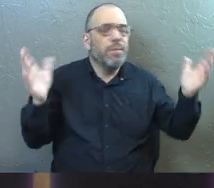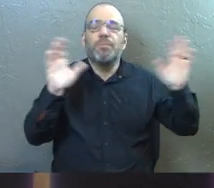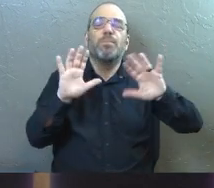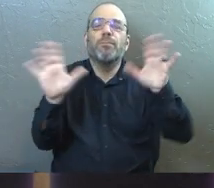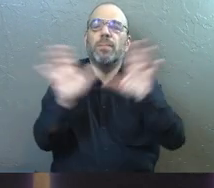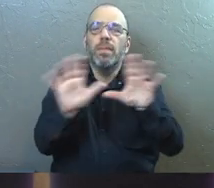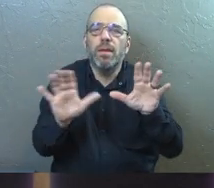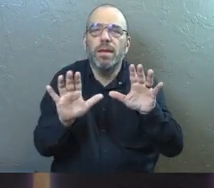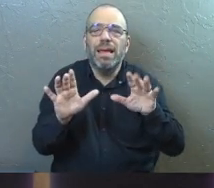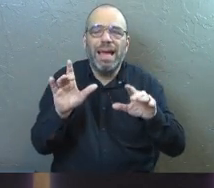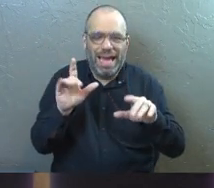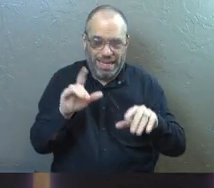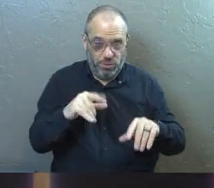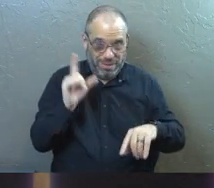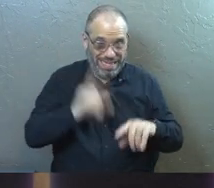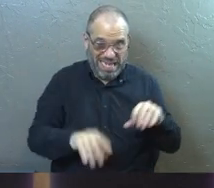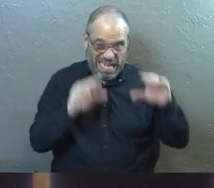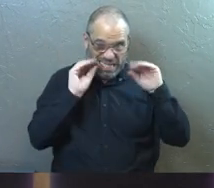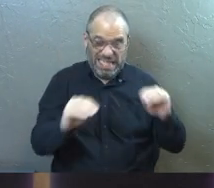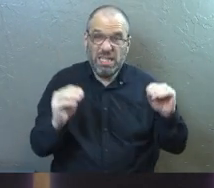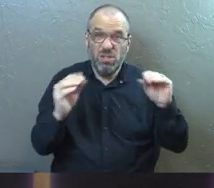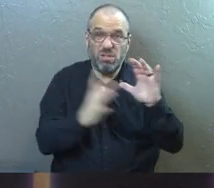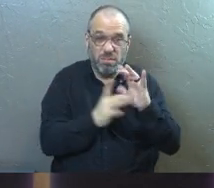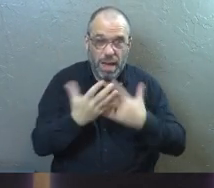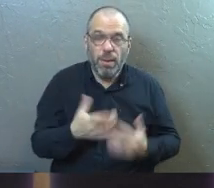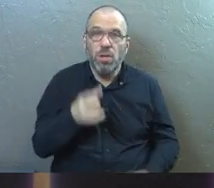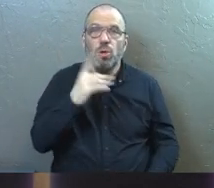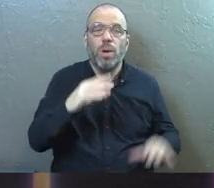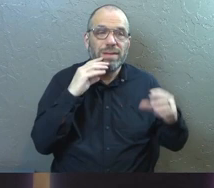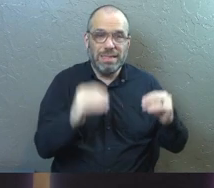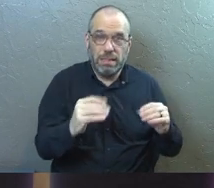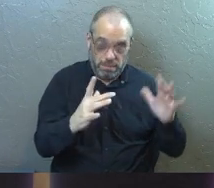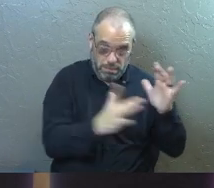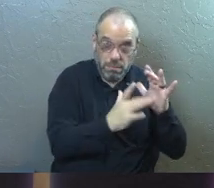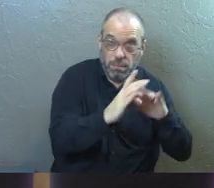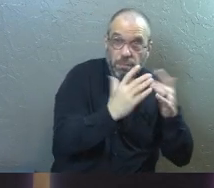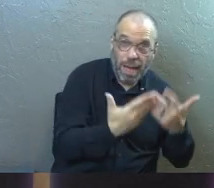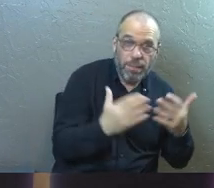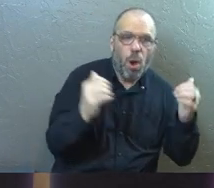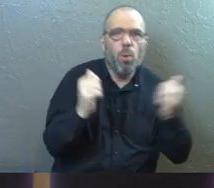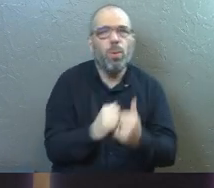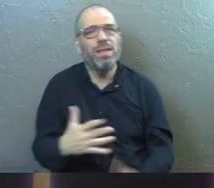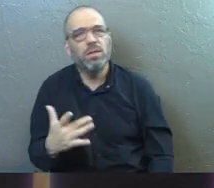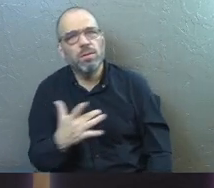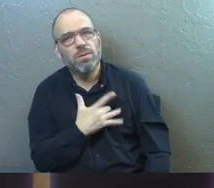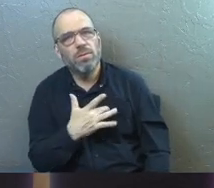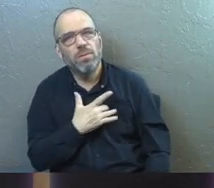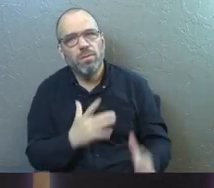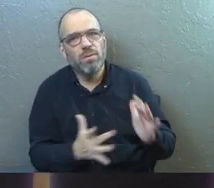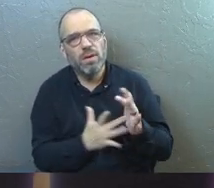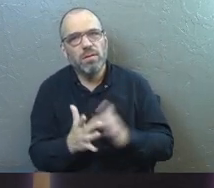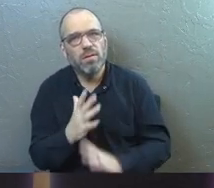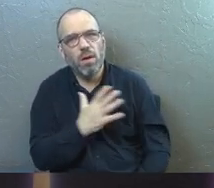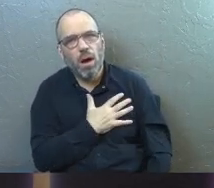it's like, you can't just teach the words of Jesus. You've got to teach the words of Jesus with the heart of Jesus.